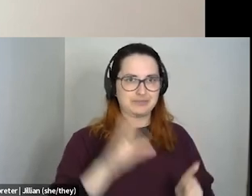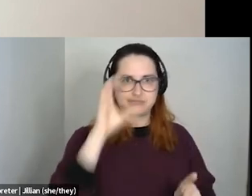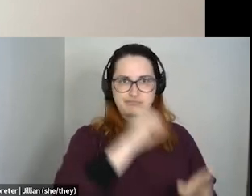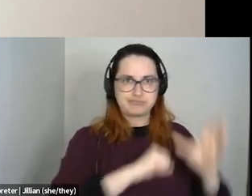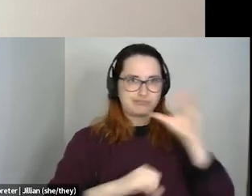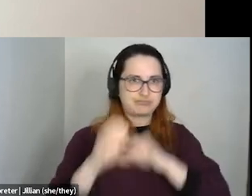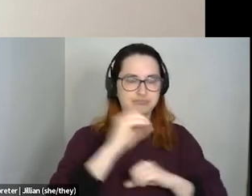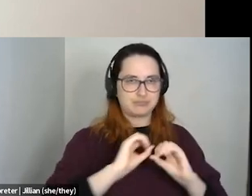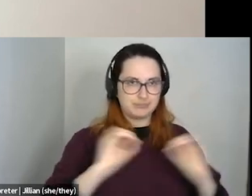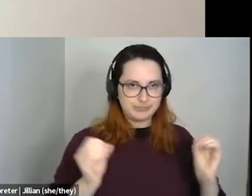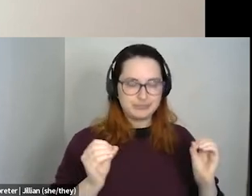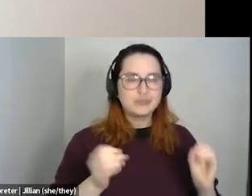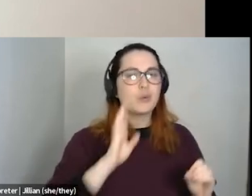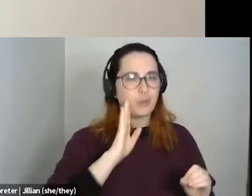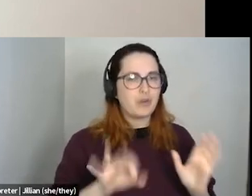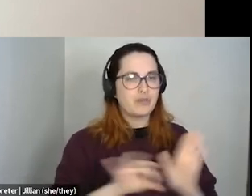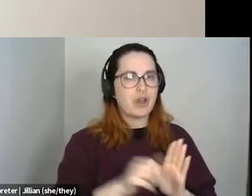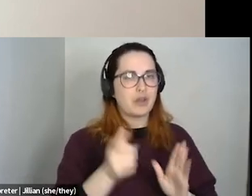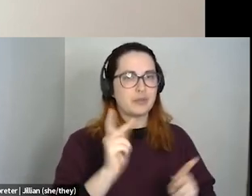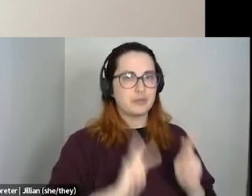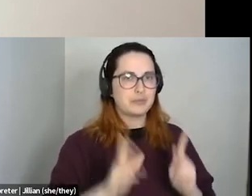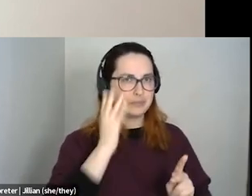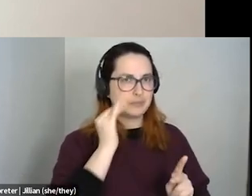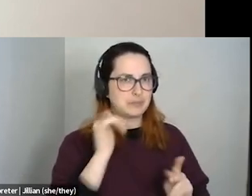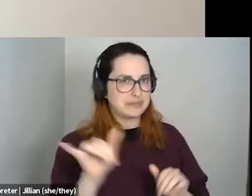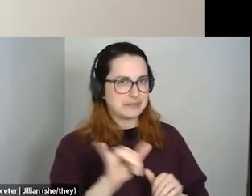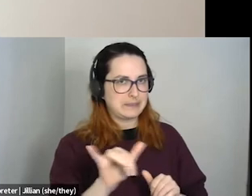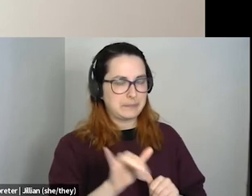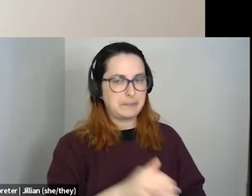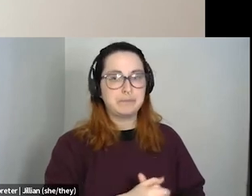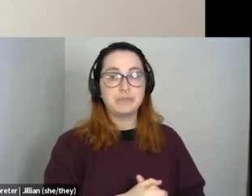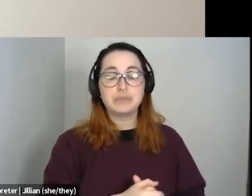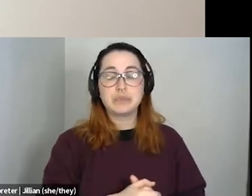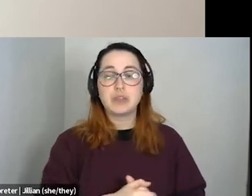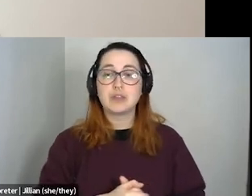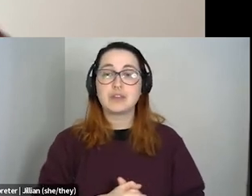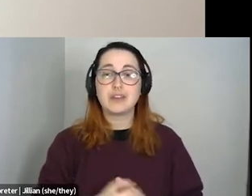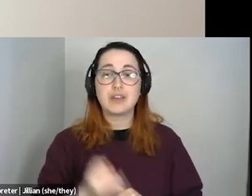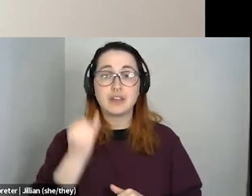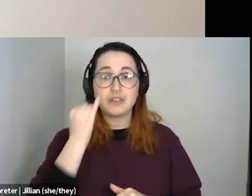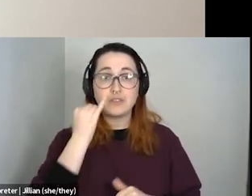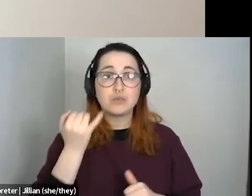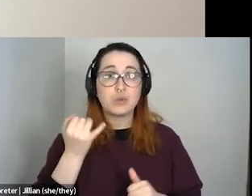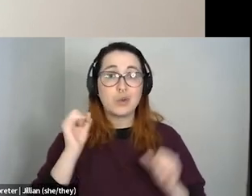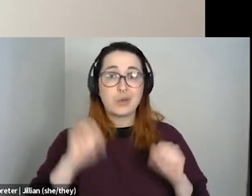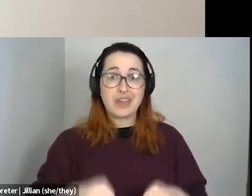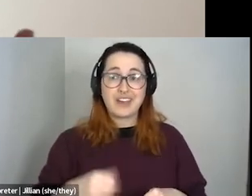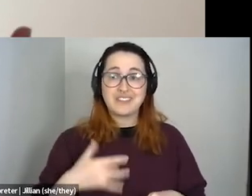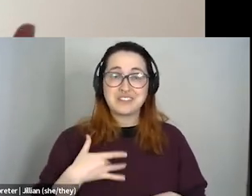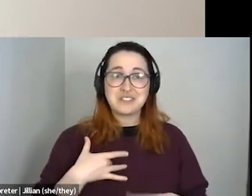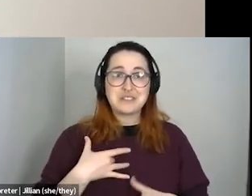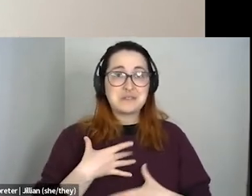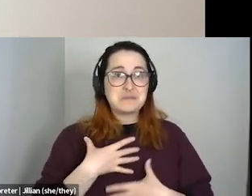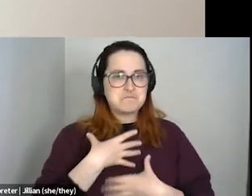people who are having those same experiences. And if you can find the kind of courage and bravery to